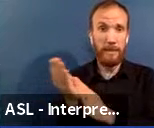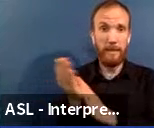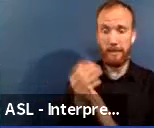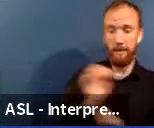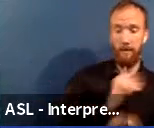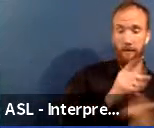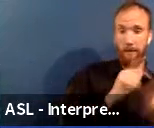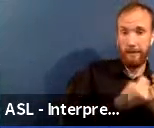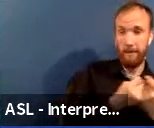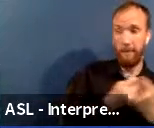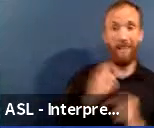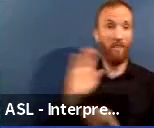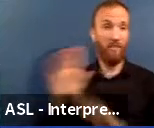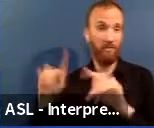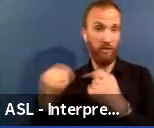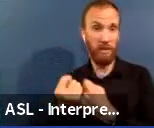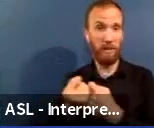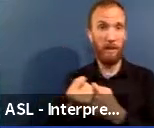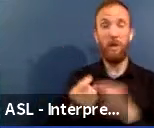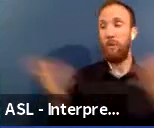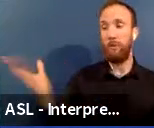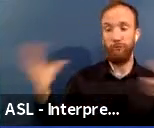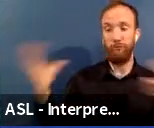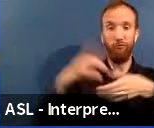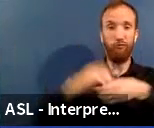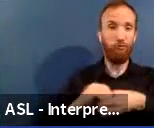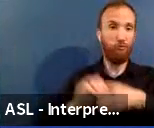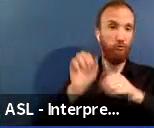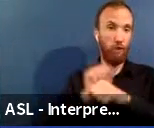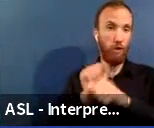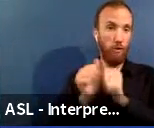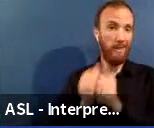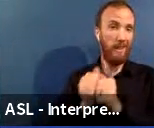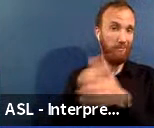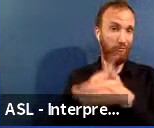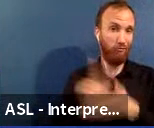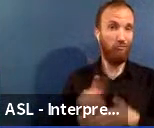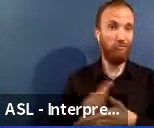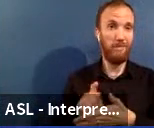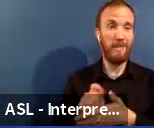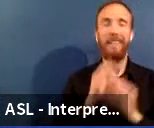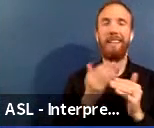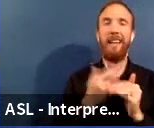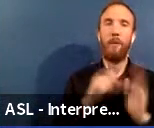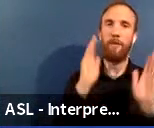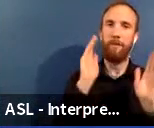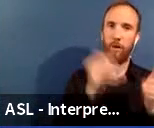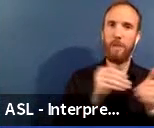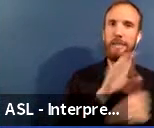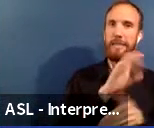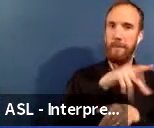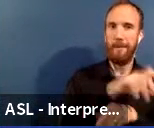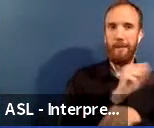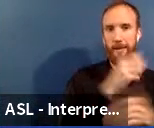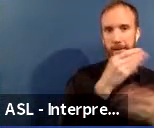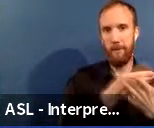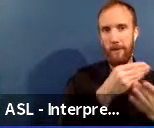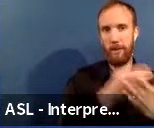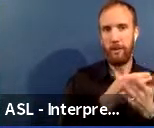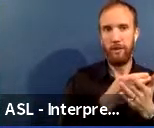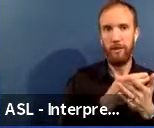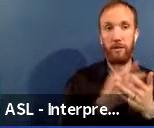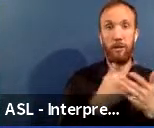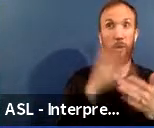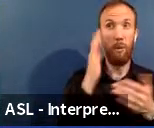During this presentation, we are focusing on the capital portion of the CPS budget. We are talking about the difference between repairs that could